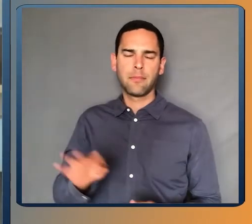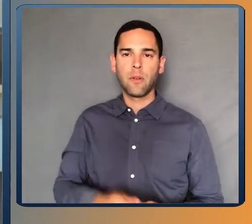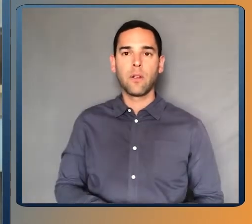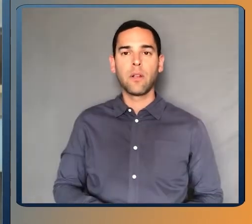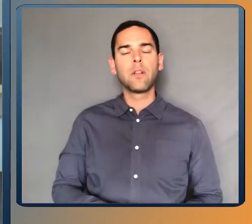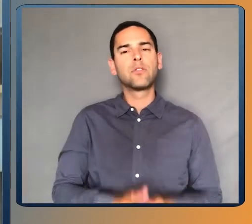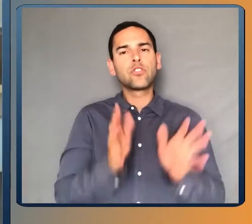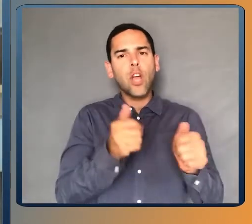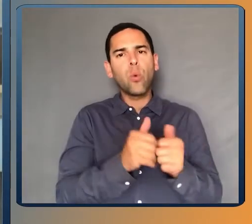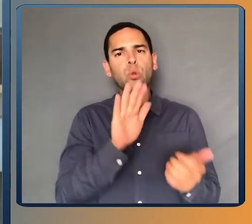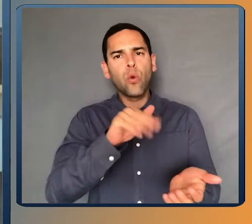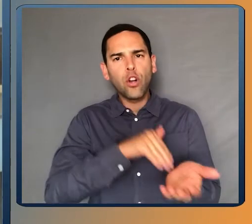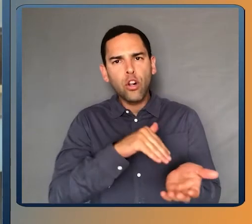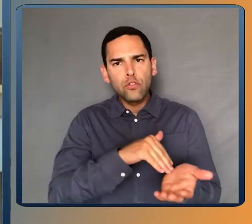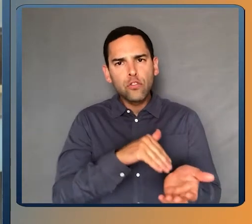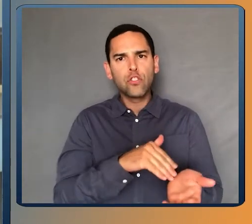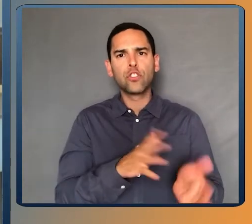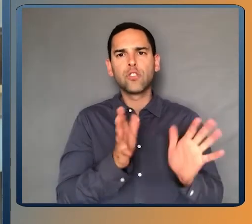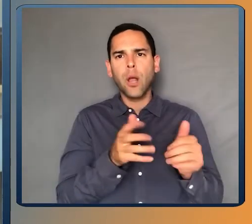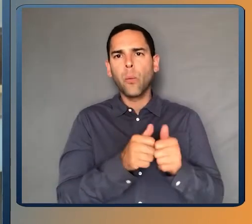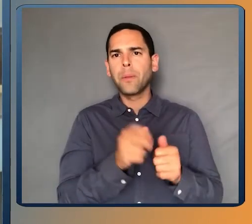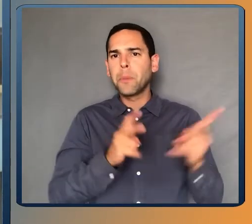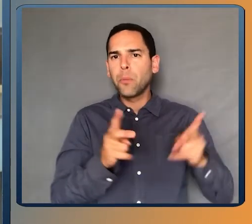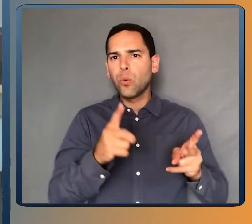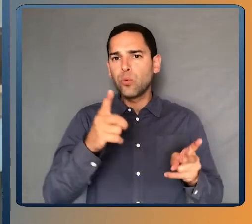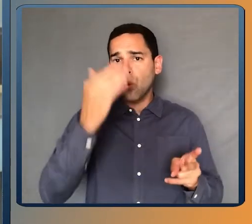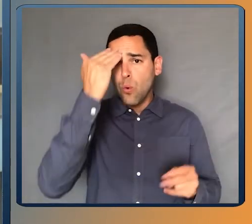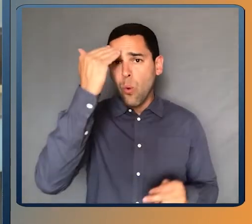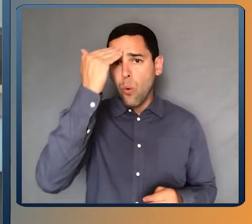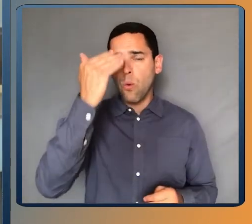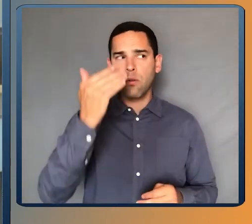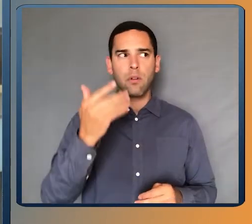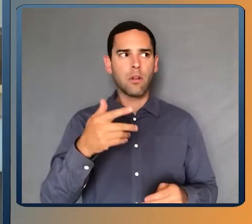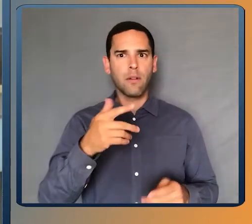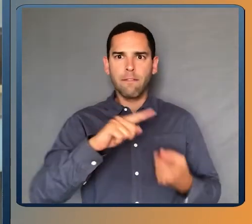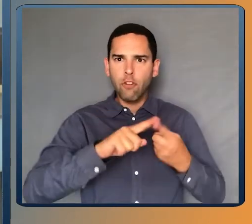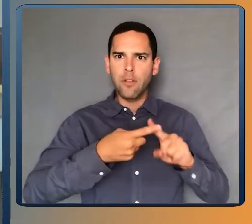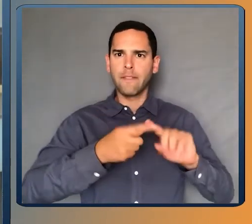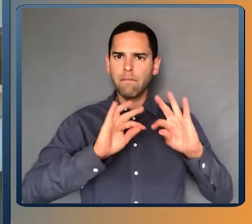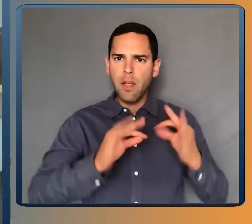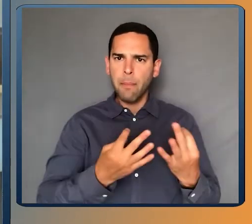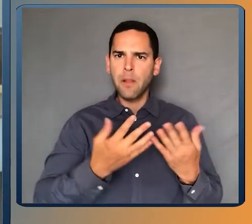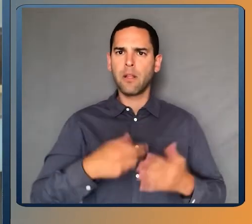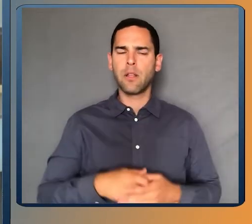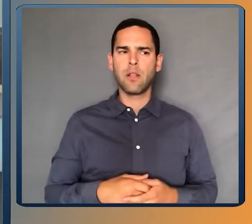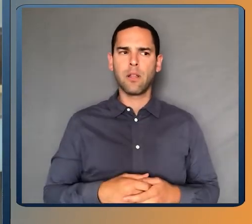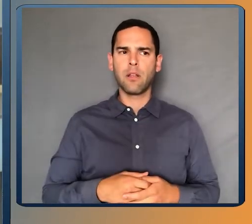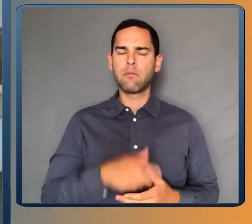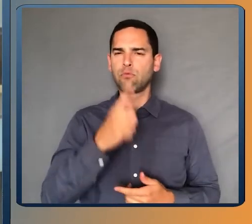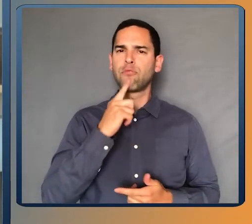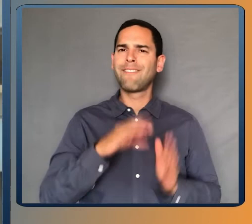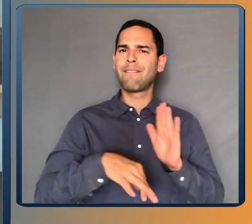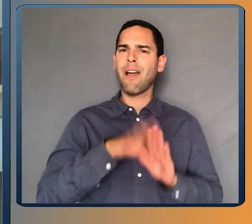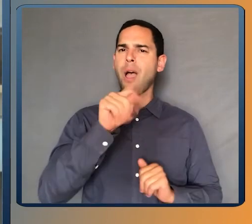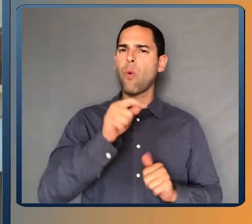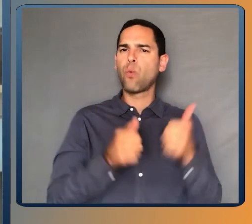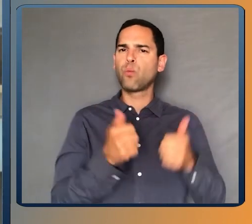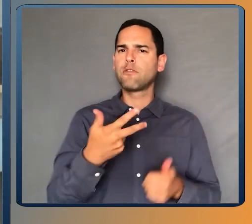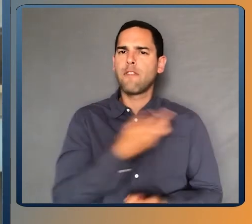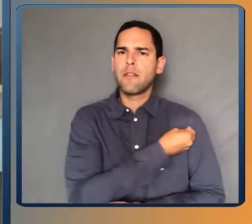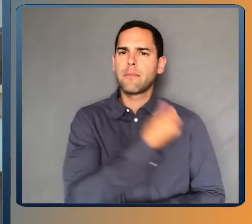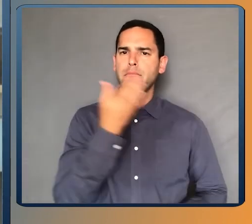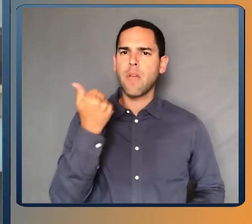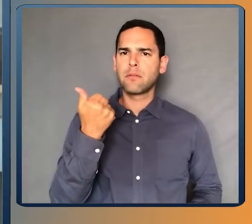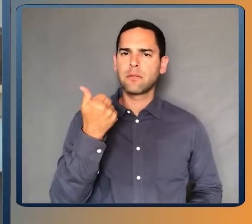because in talking to your doctor and talking to people who know you, you can figure out which vaccine is